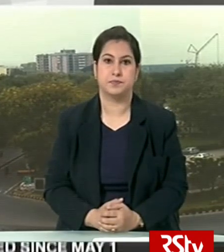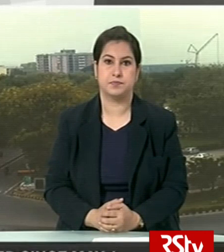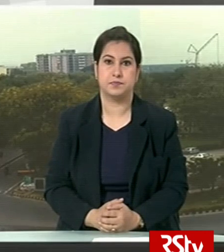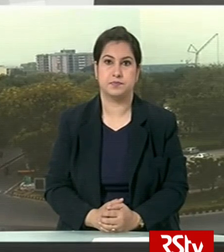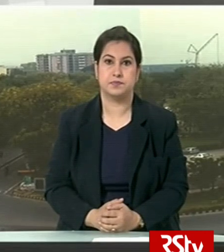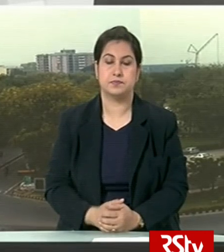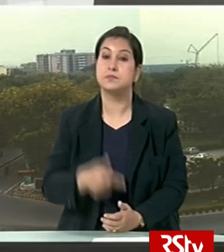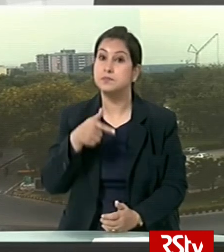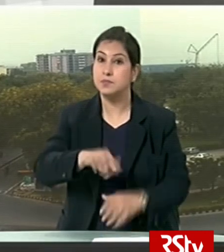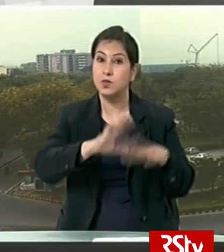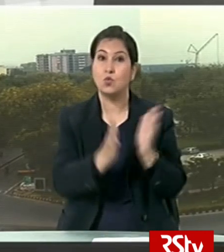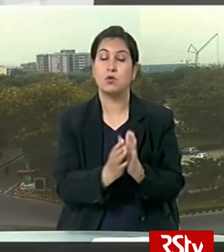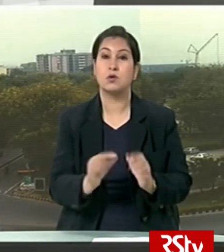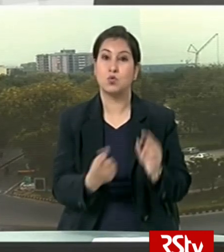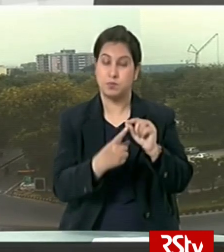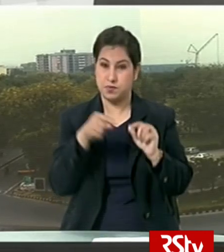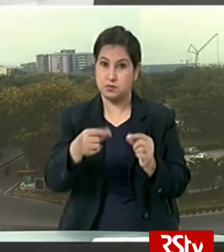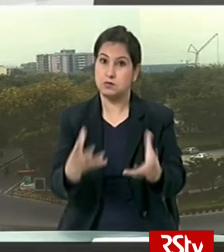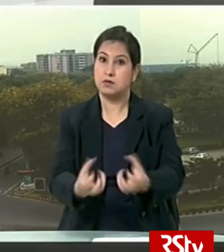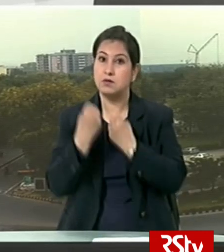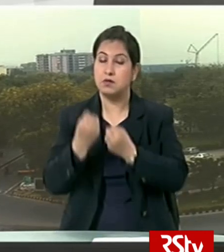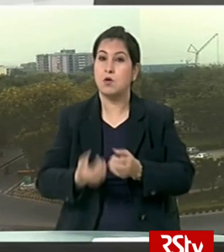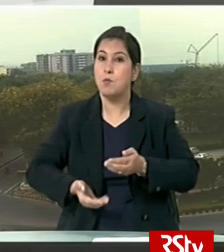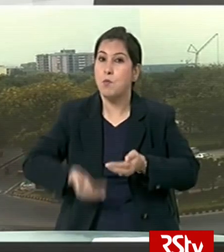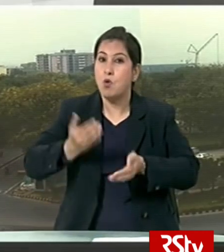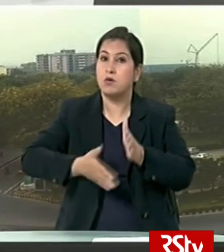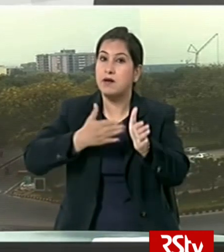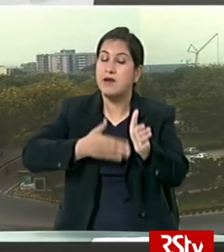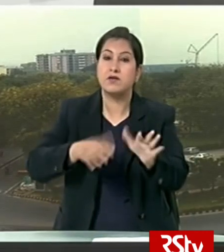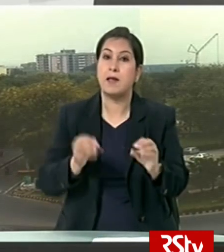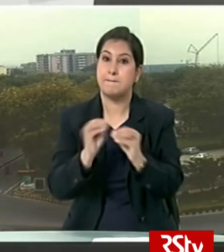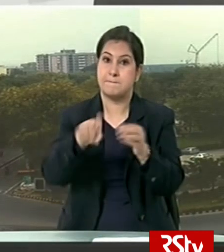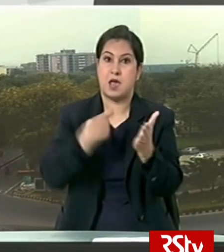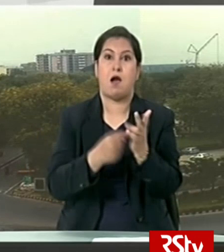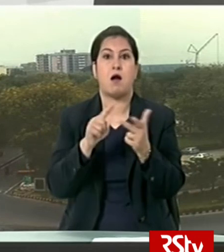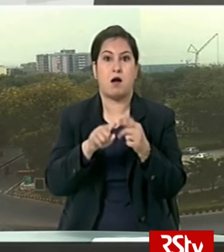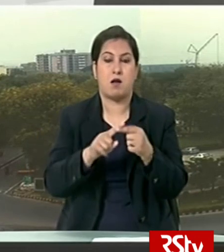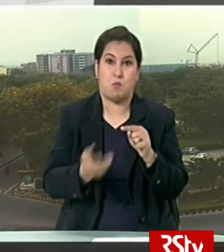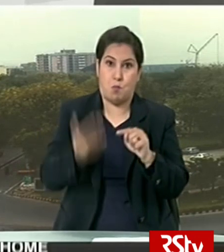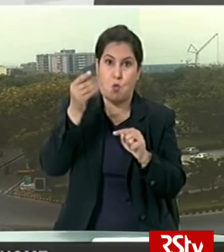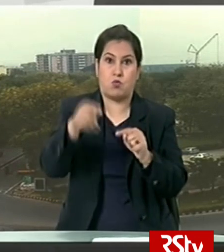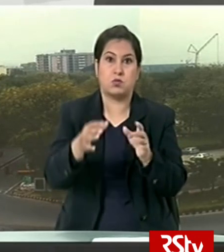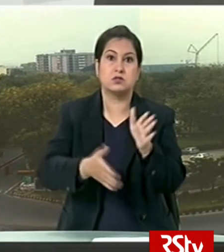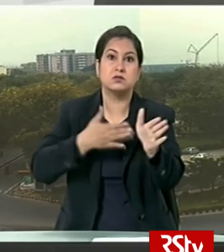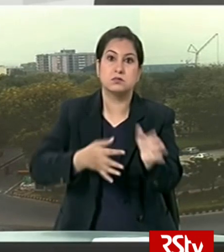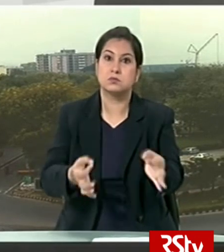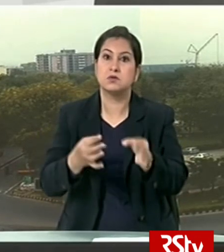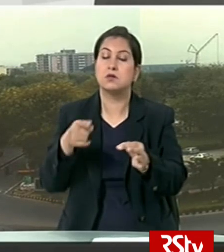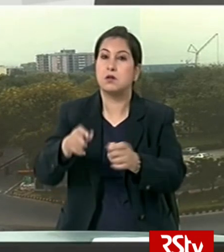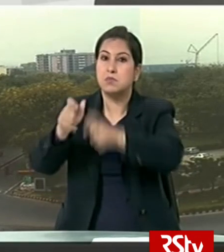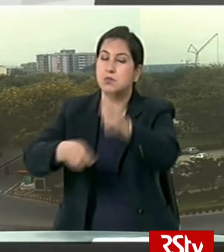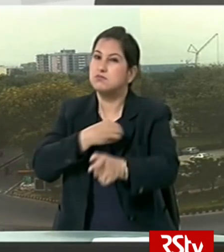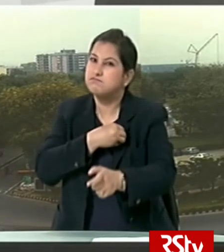Of these, Uttar Pradesh received the maximum number of trains followed by Bihar A special train carrying stranded